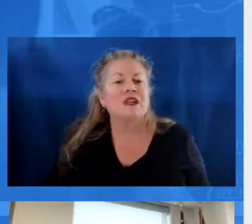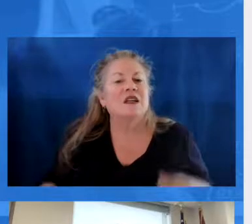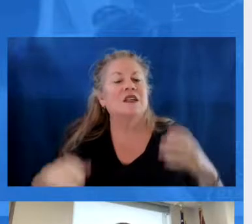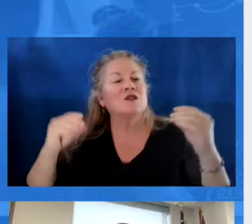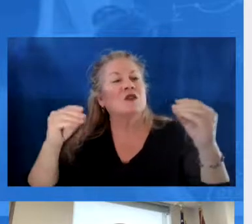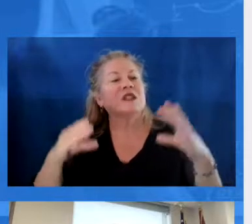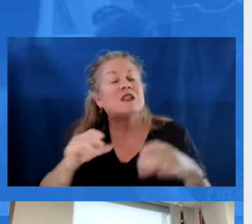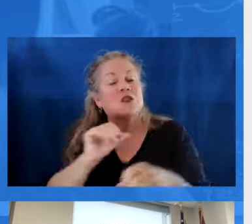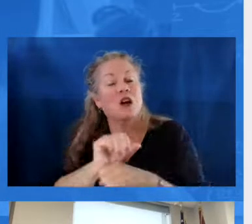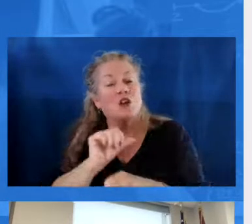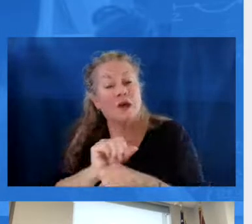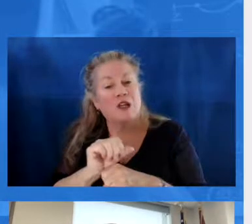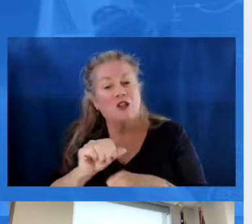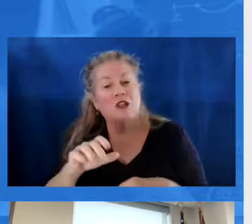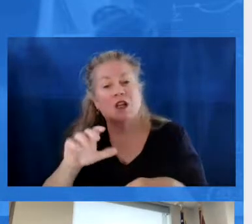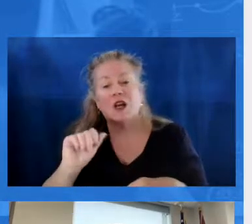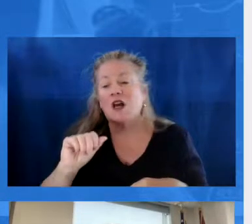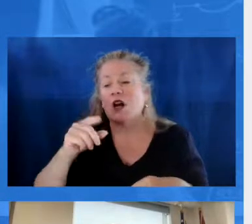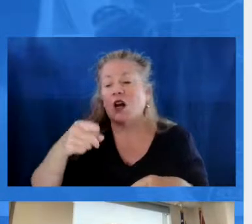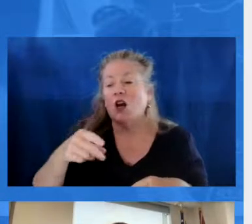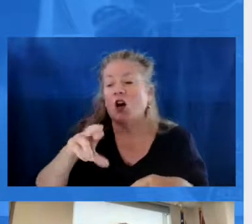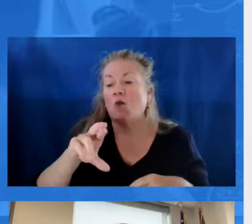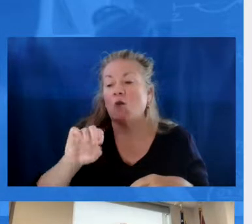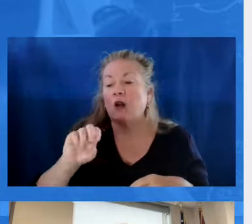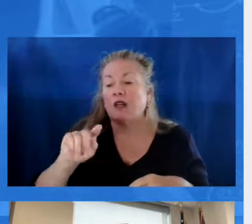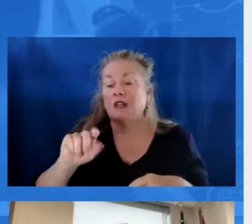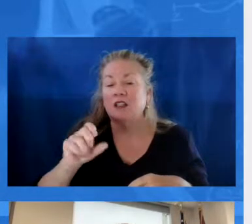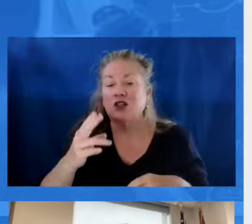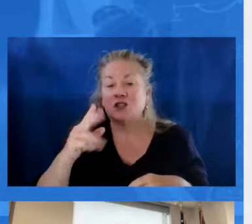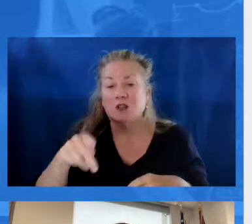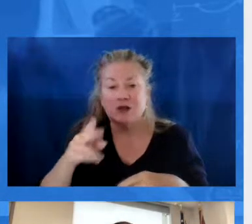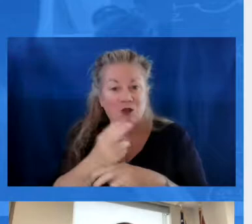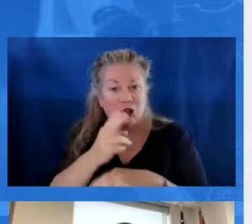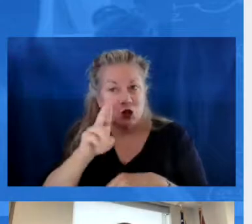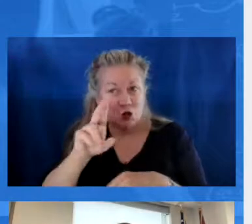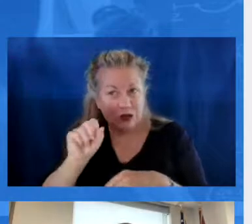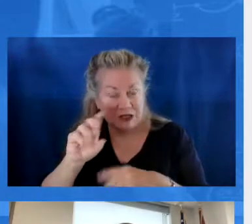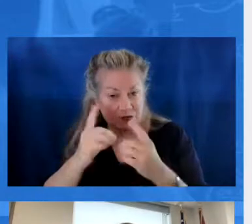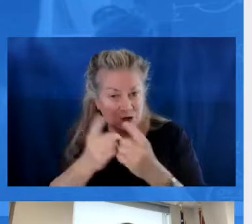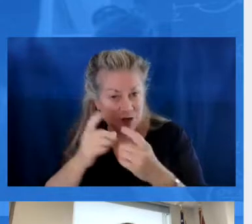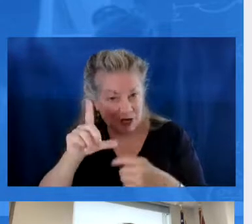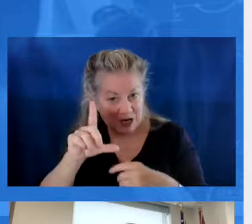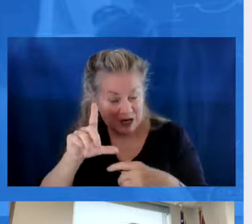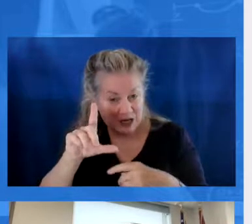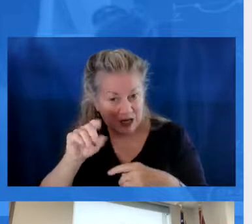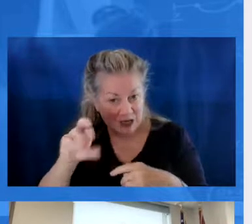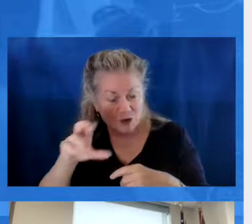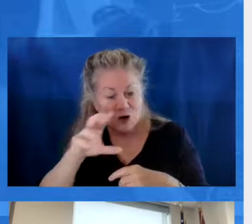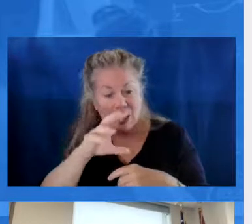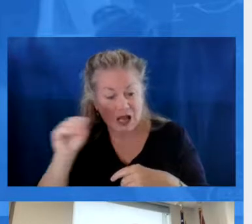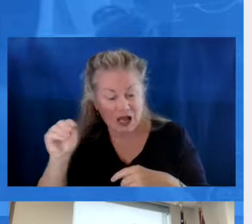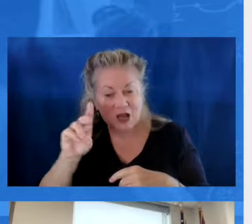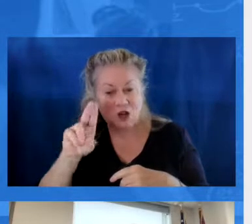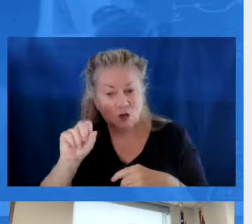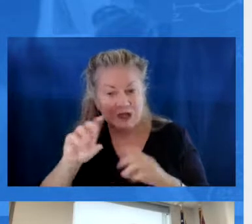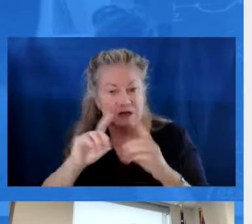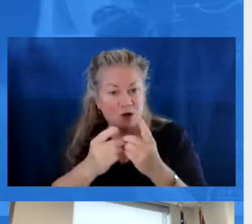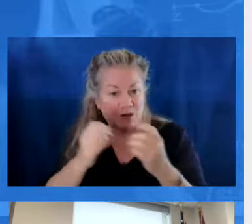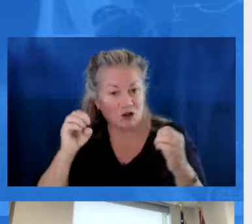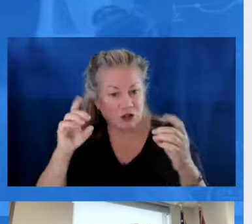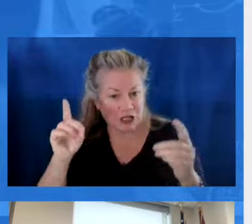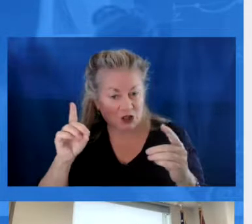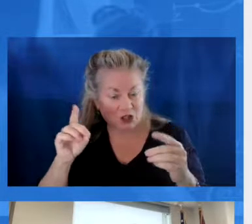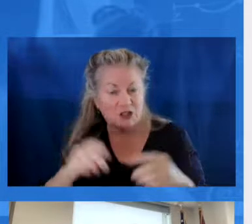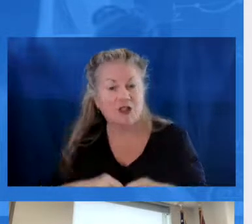on today is the teacher occupation apprenticeships, and this was done in partnership with the U.S. of Labor and the U.S. of Education.